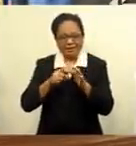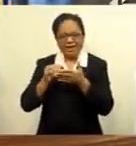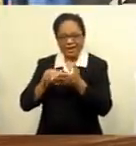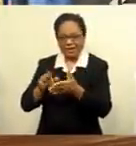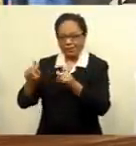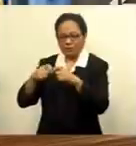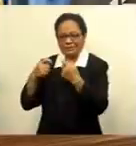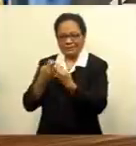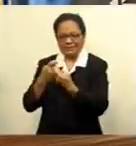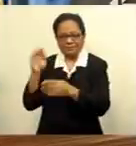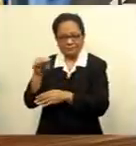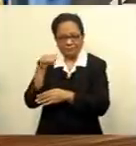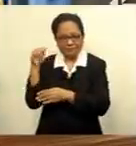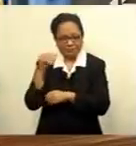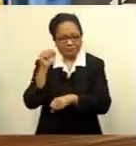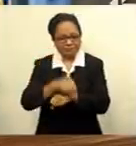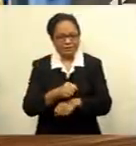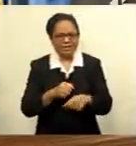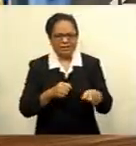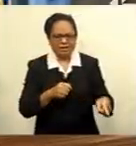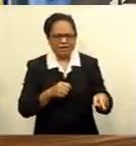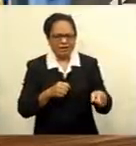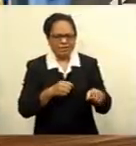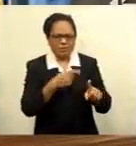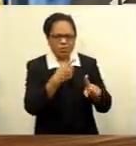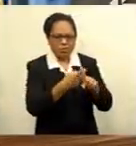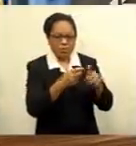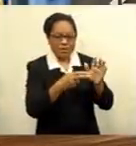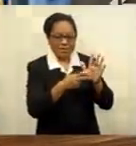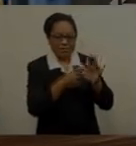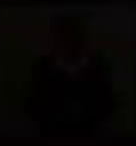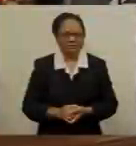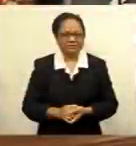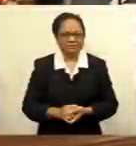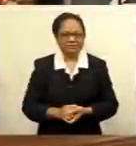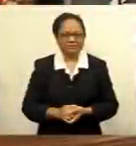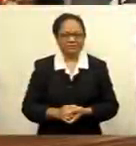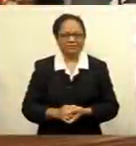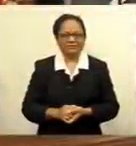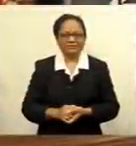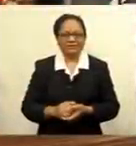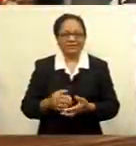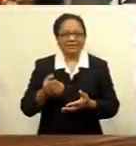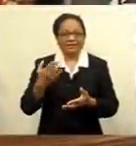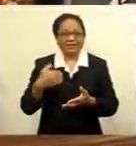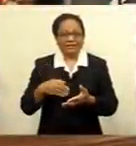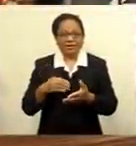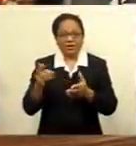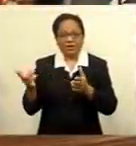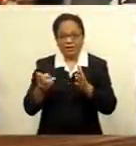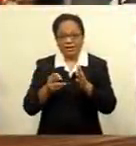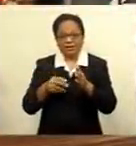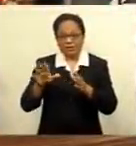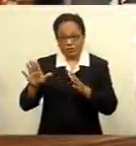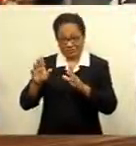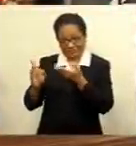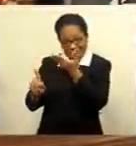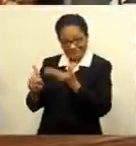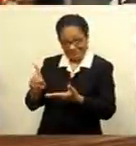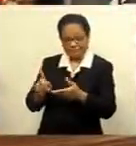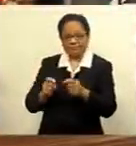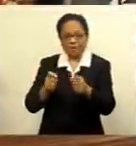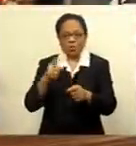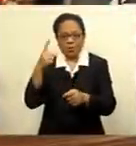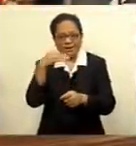-20 win against the Knights in the first round of the NRL finals last night. Liverpool's Mohamed Salah scored his 100th English